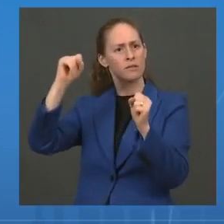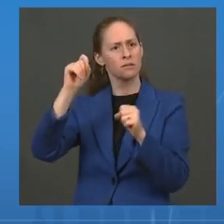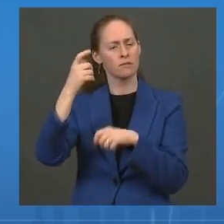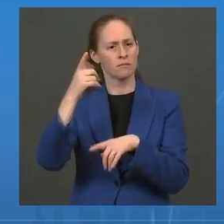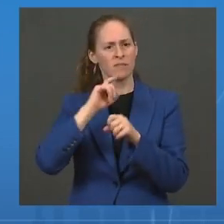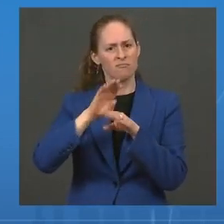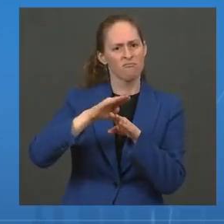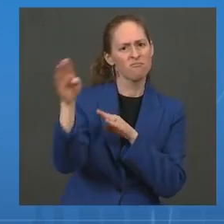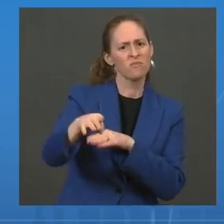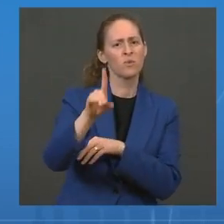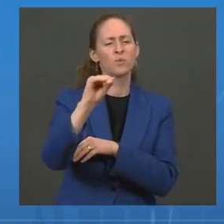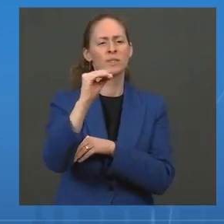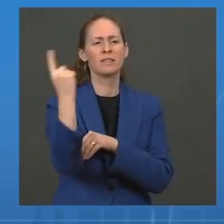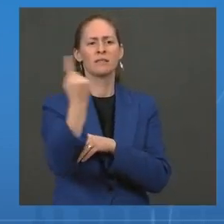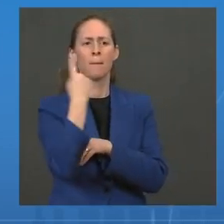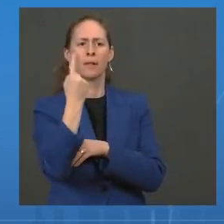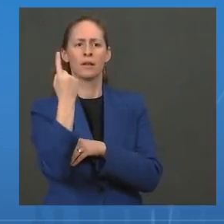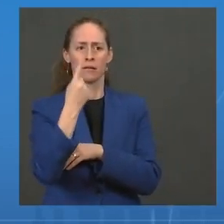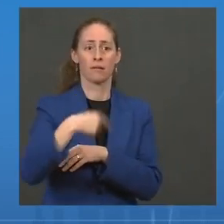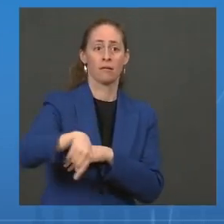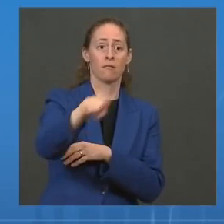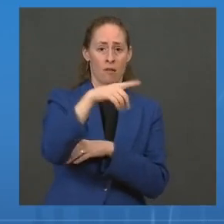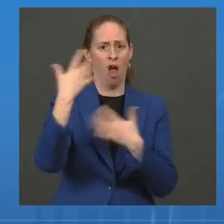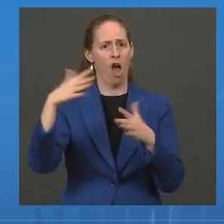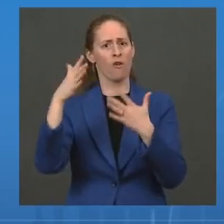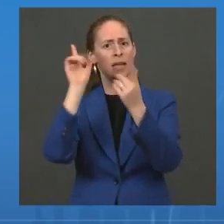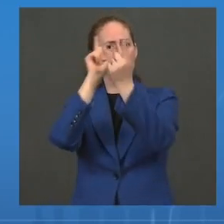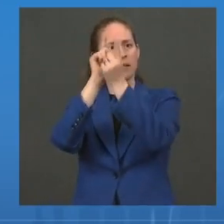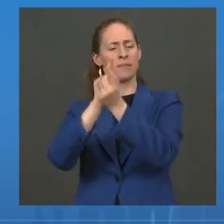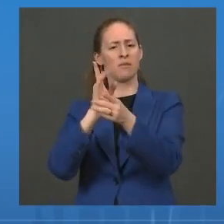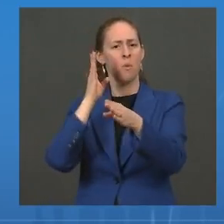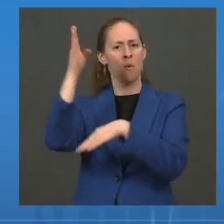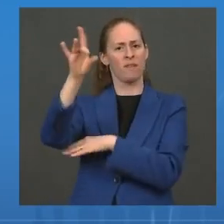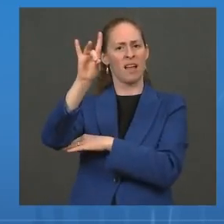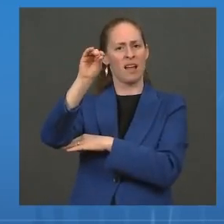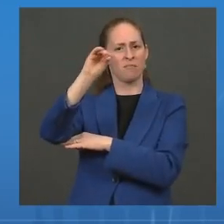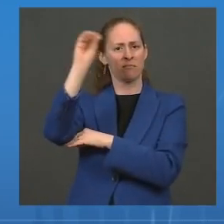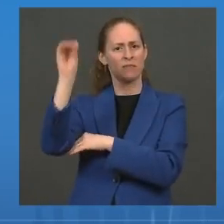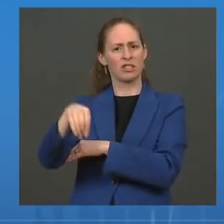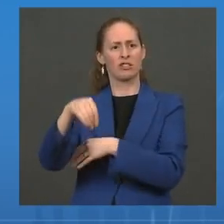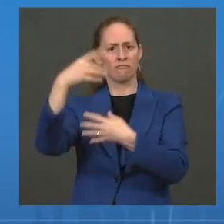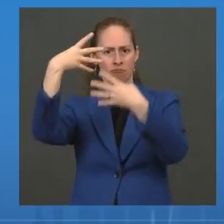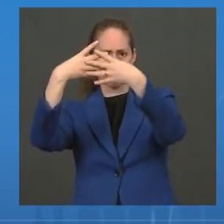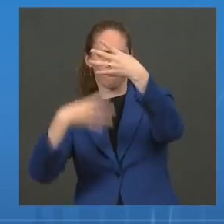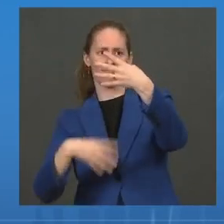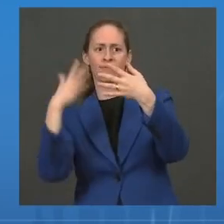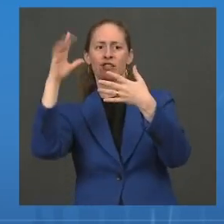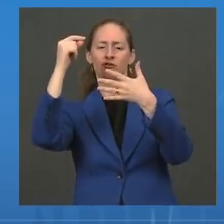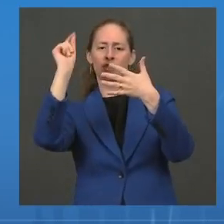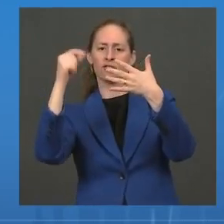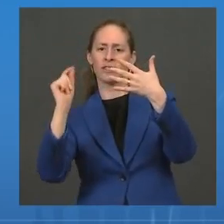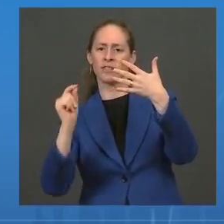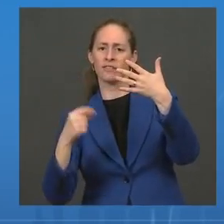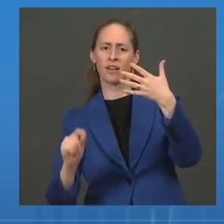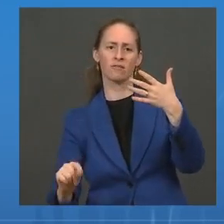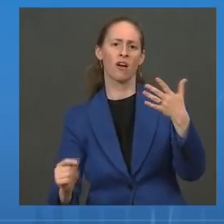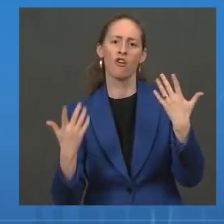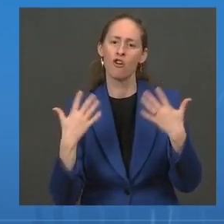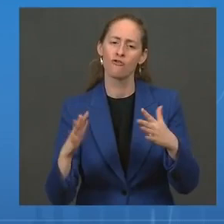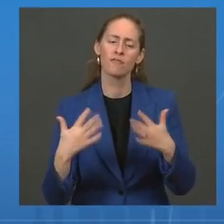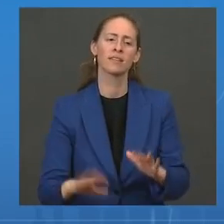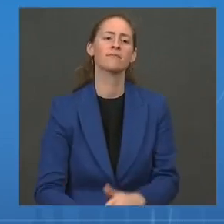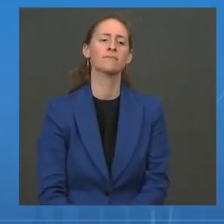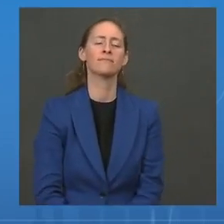of the prioritized recommendation. And much of that action has been achieved through the White House COVID-19 response and agencies